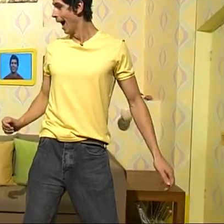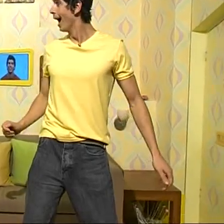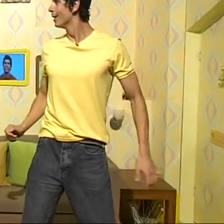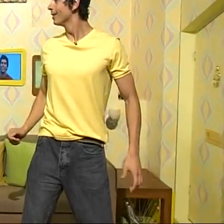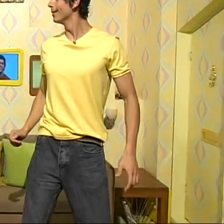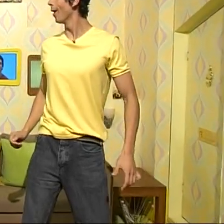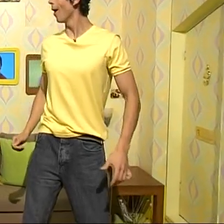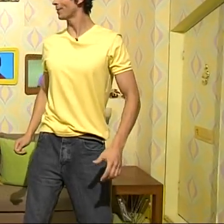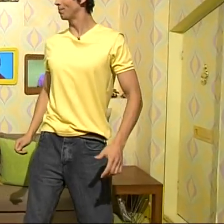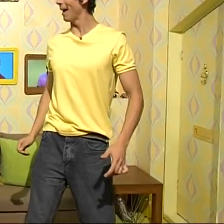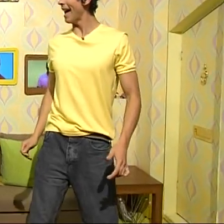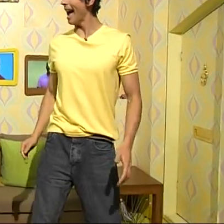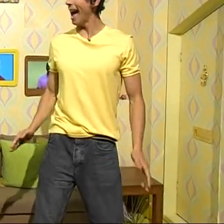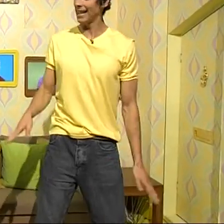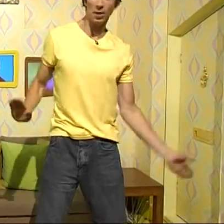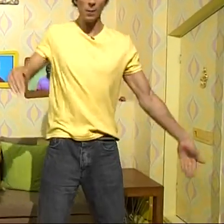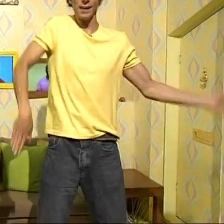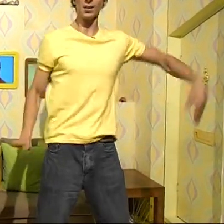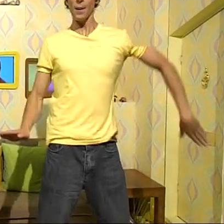yeah, robot style. bad! It says be bad!